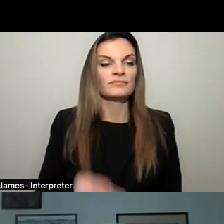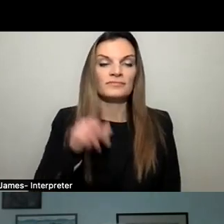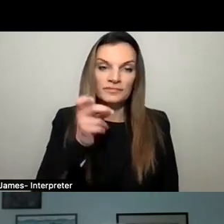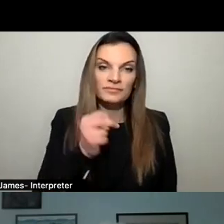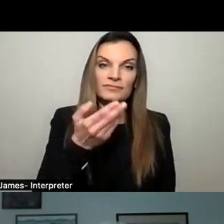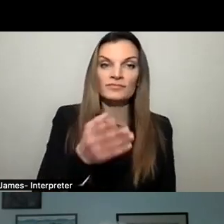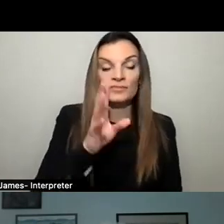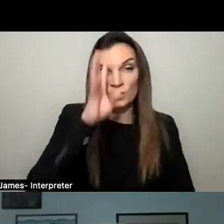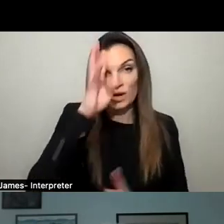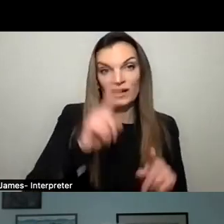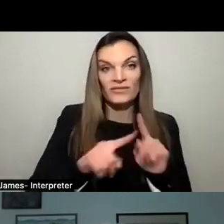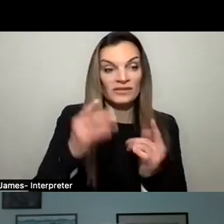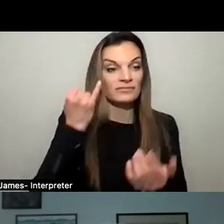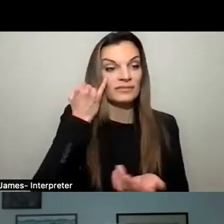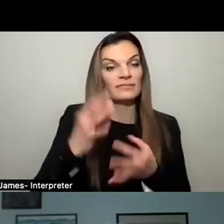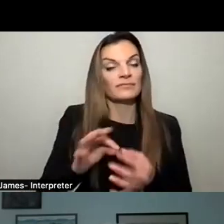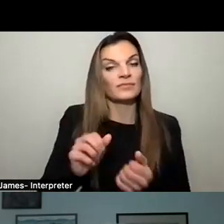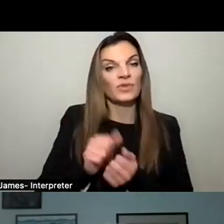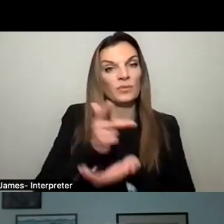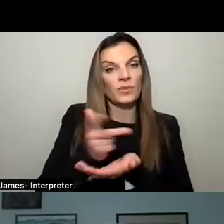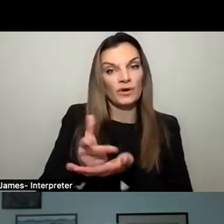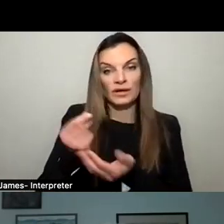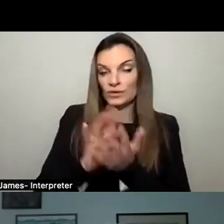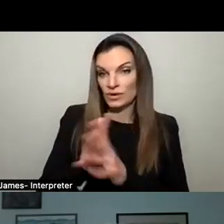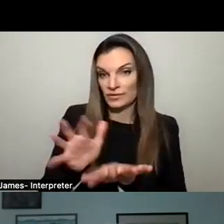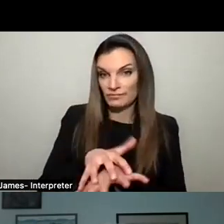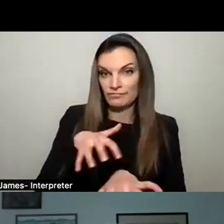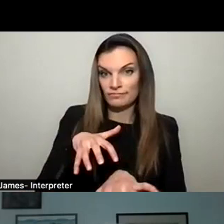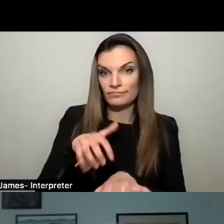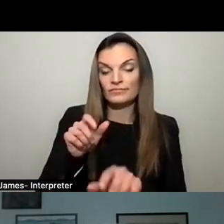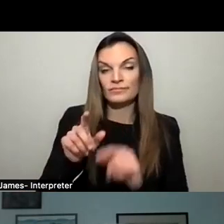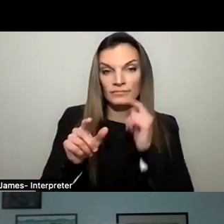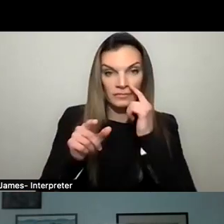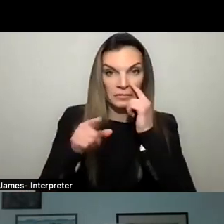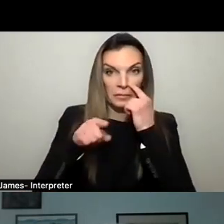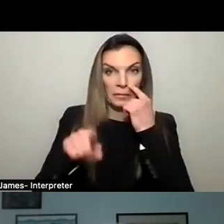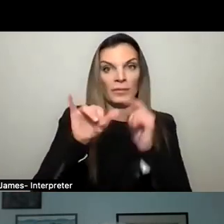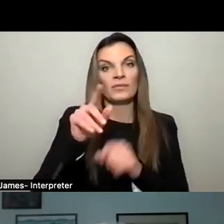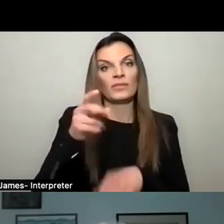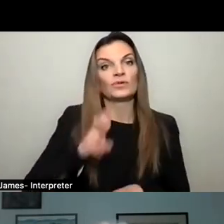creative ideas to address parking and traffic congestion, especially during the tourist season.